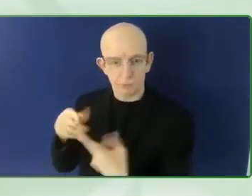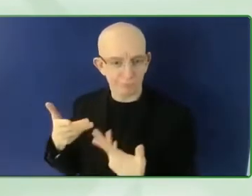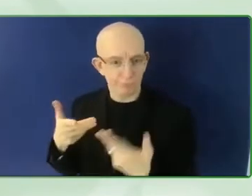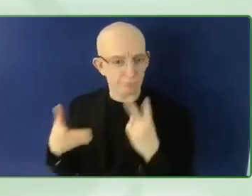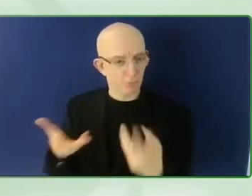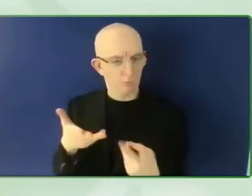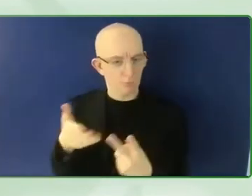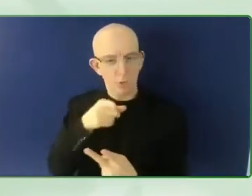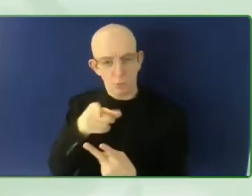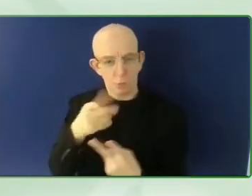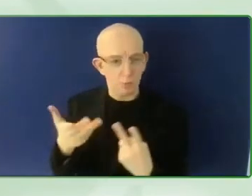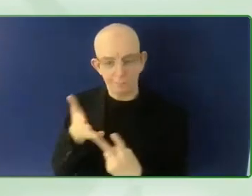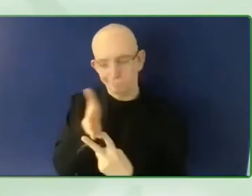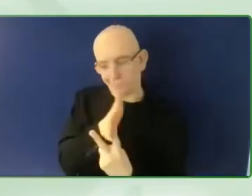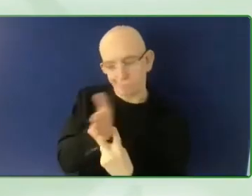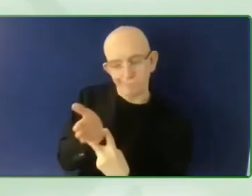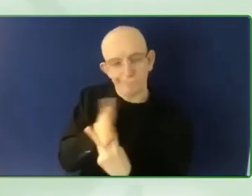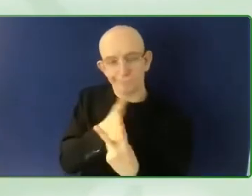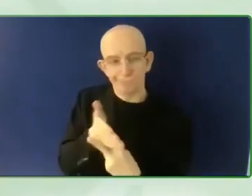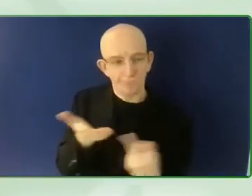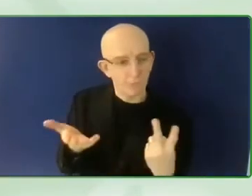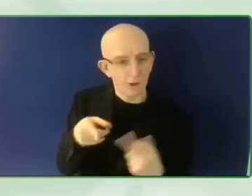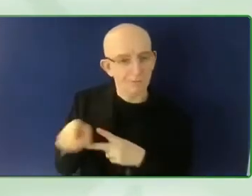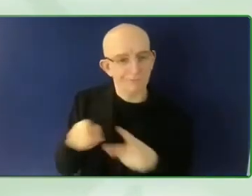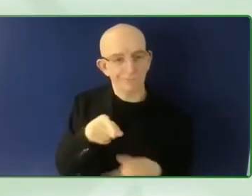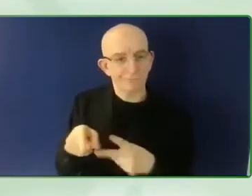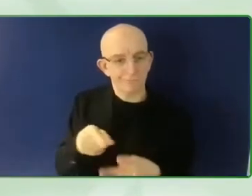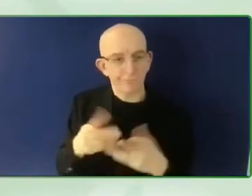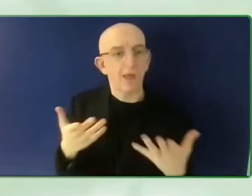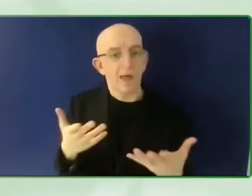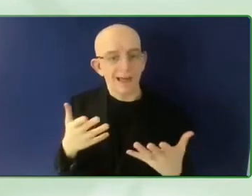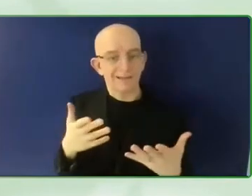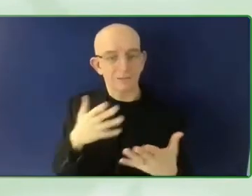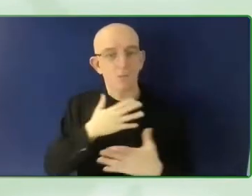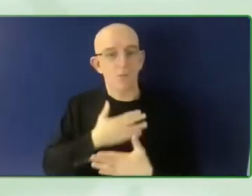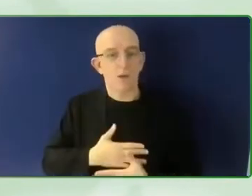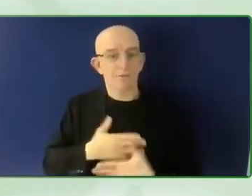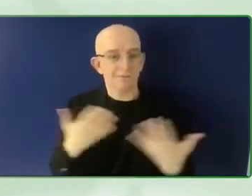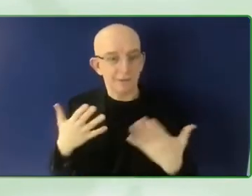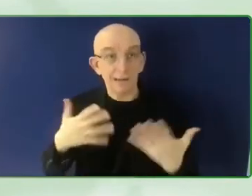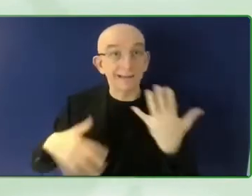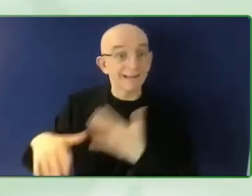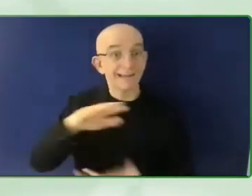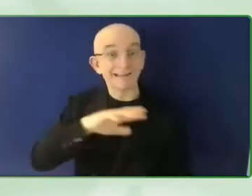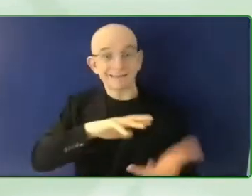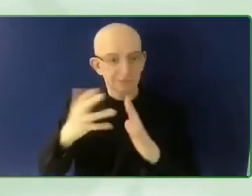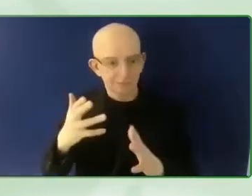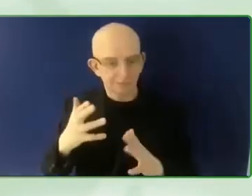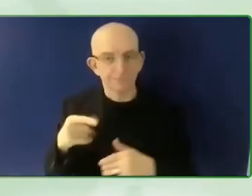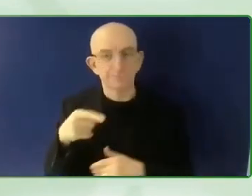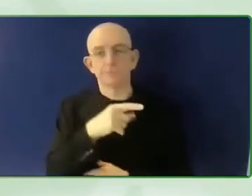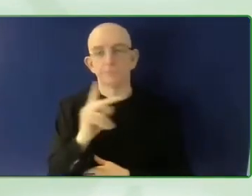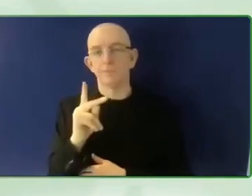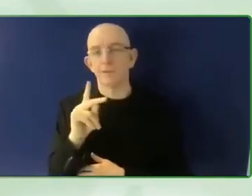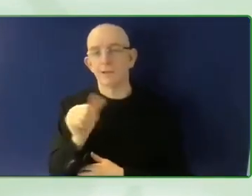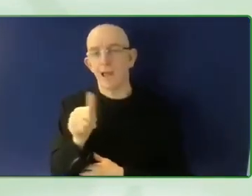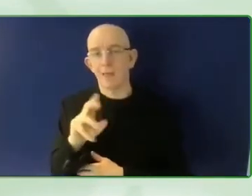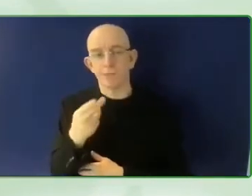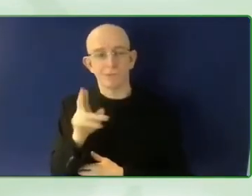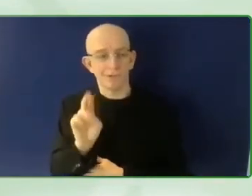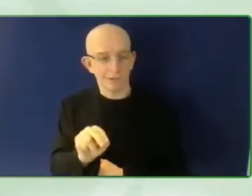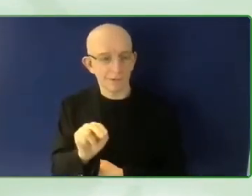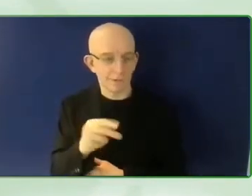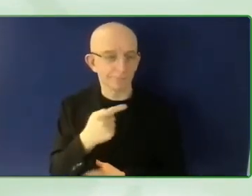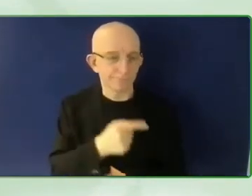Yeah, so I think, obviously, climate change and climate resilience strategies brings